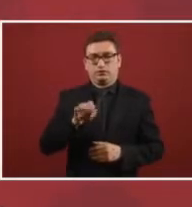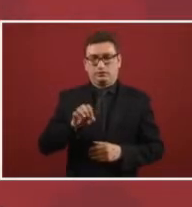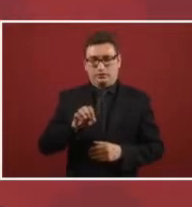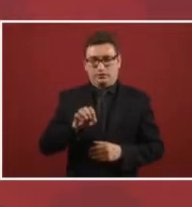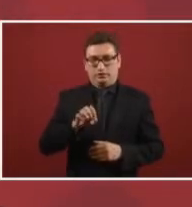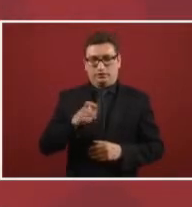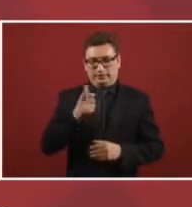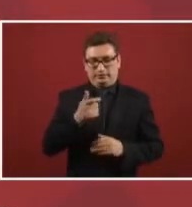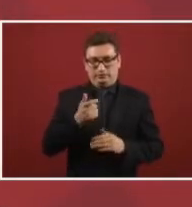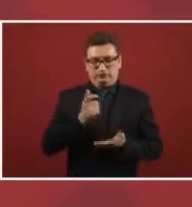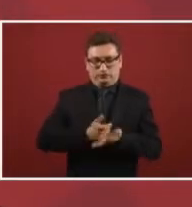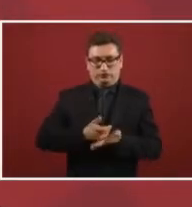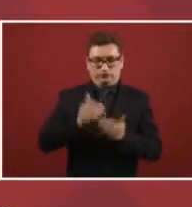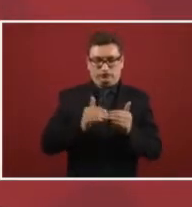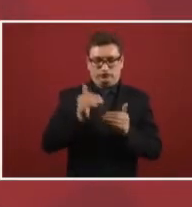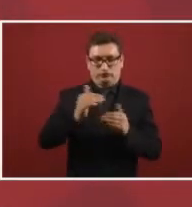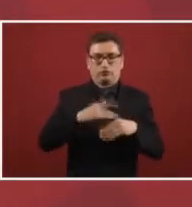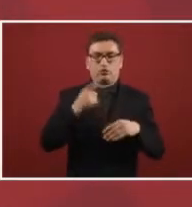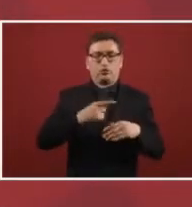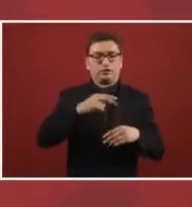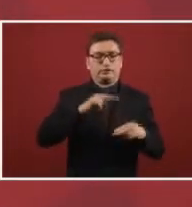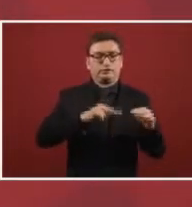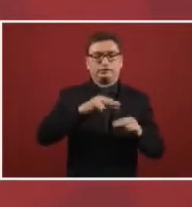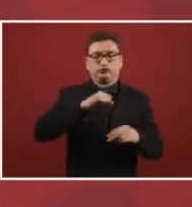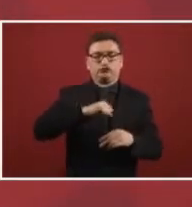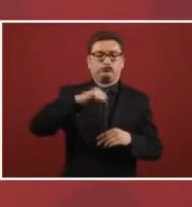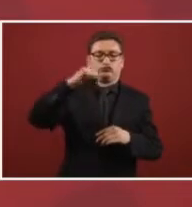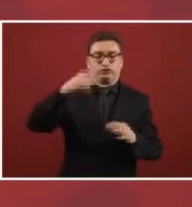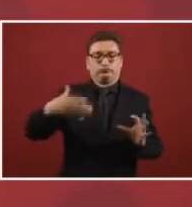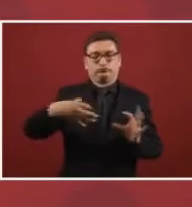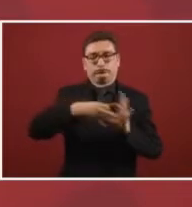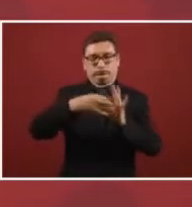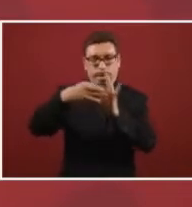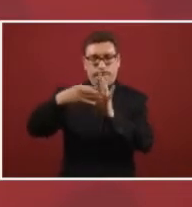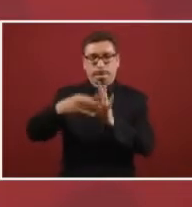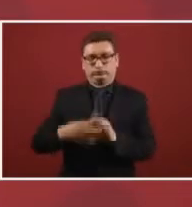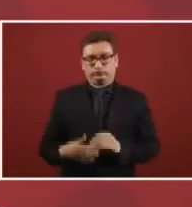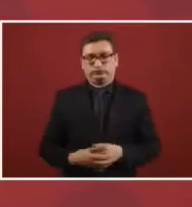toll due to inflation.